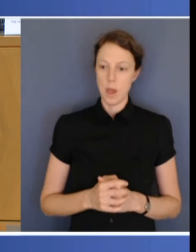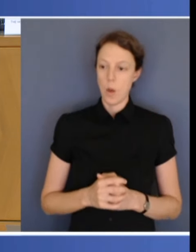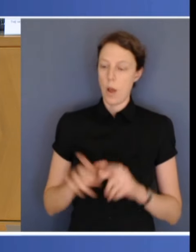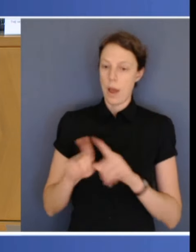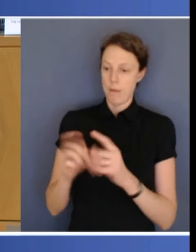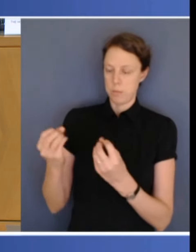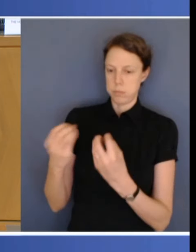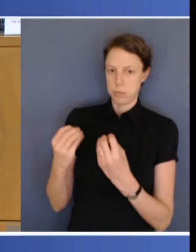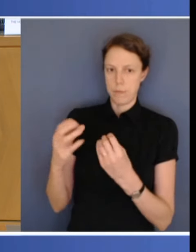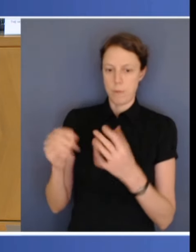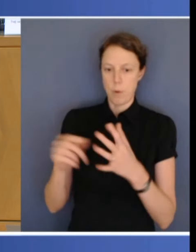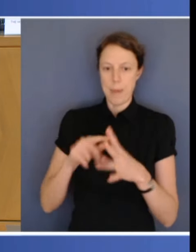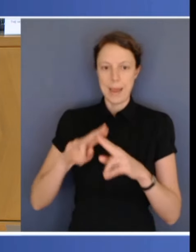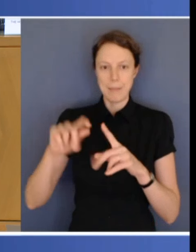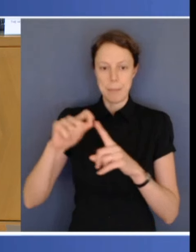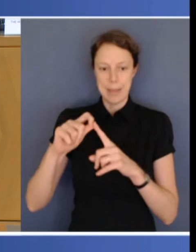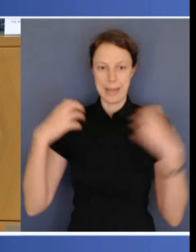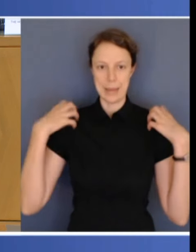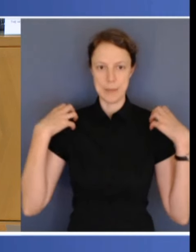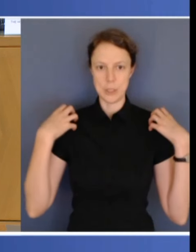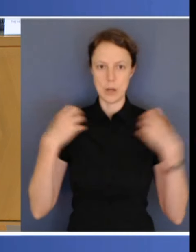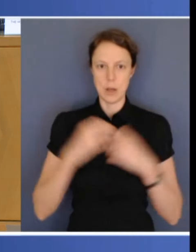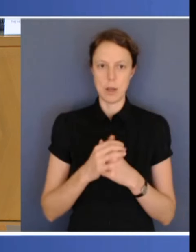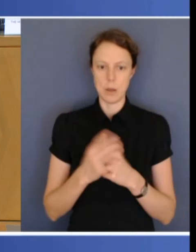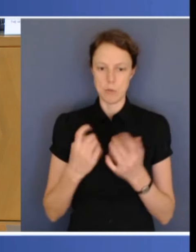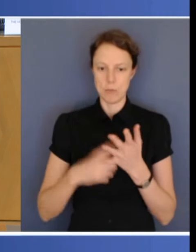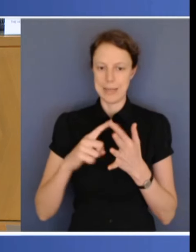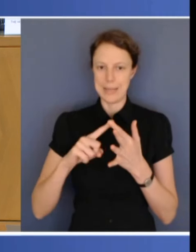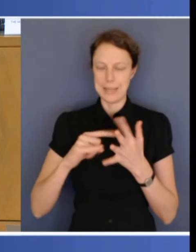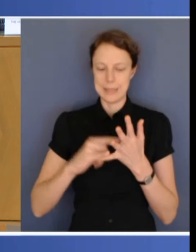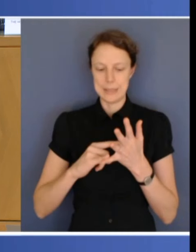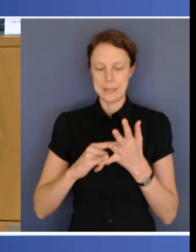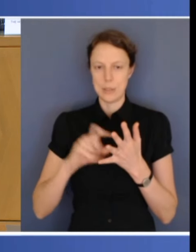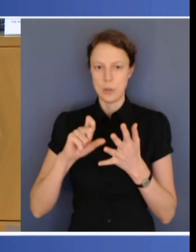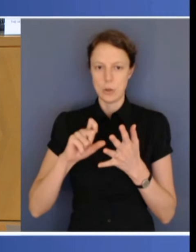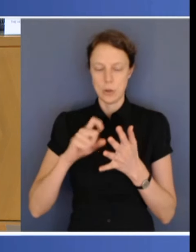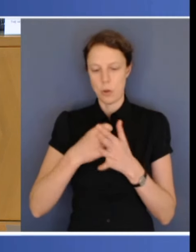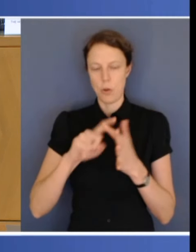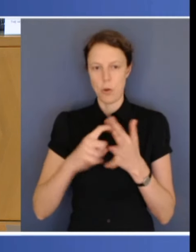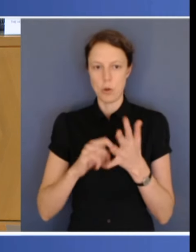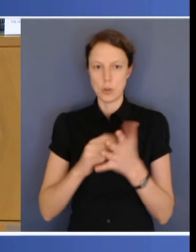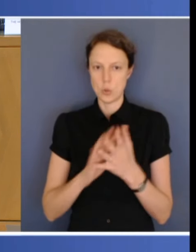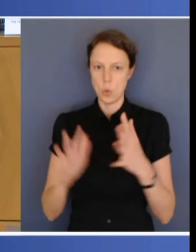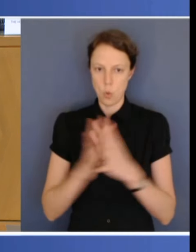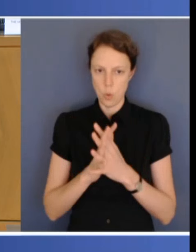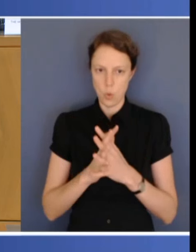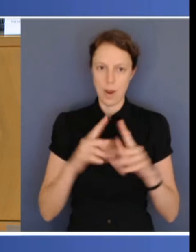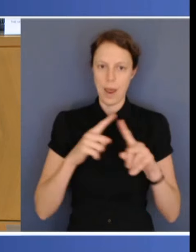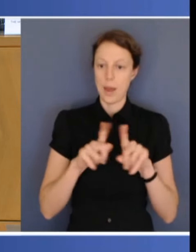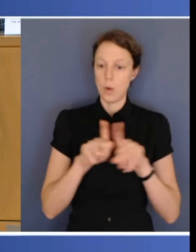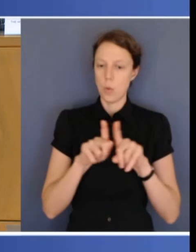and the Acting Australian Border Force Commissioner, Kayleen Zakharov, on Operation Aegis and the close cooperation